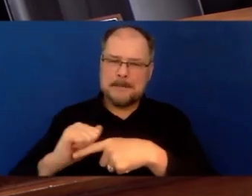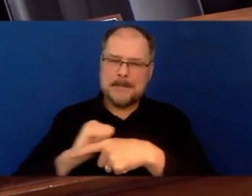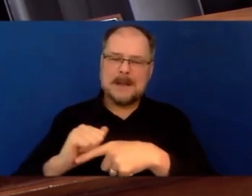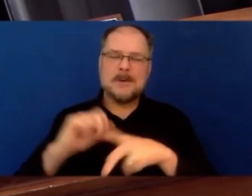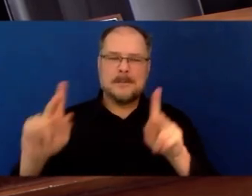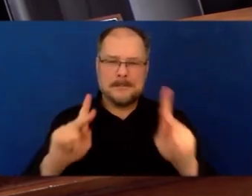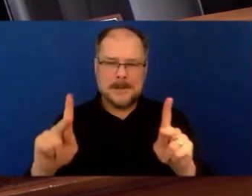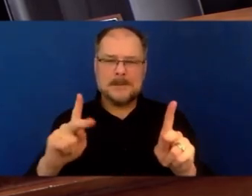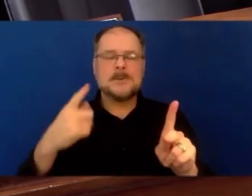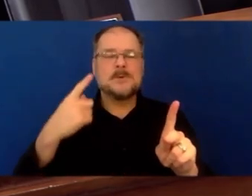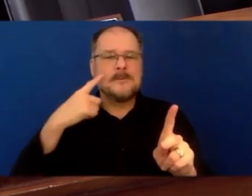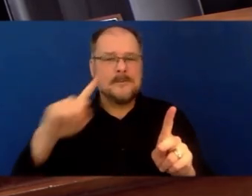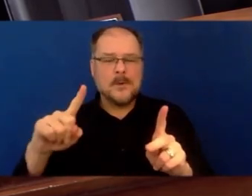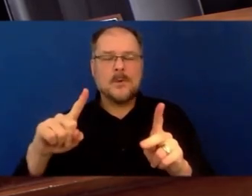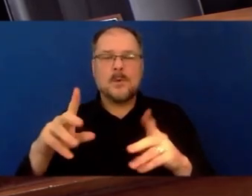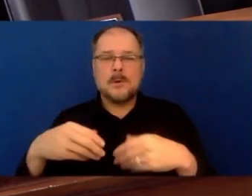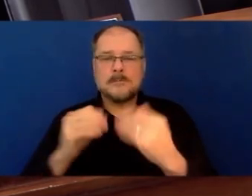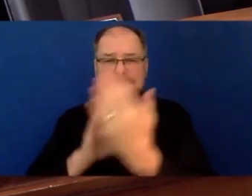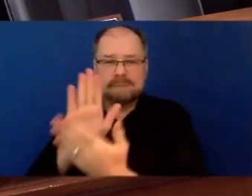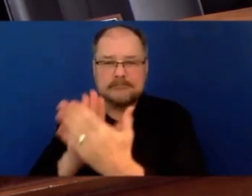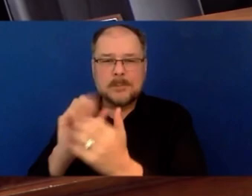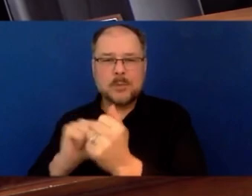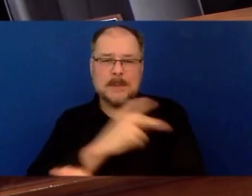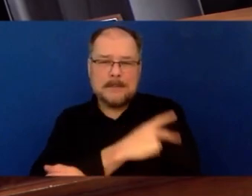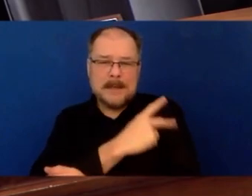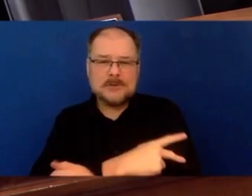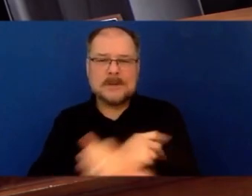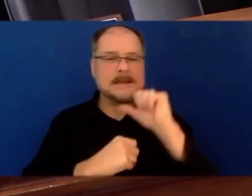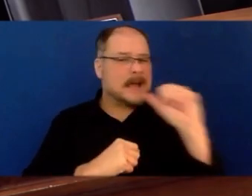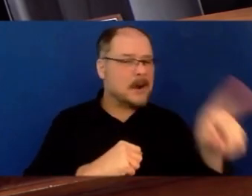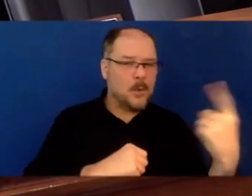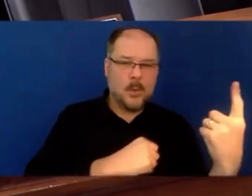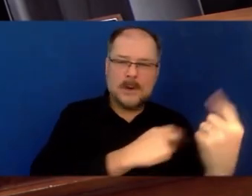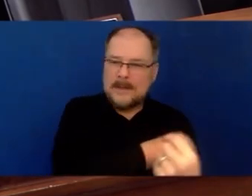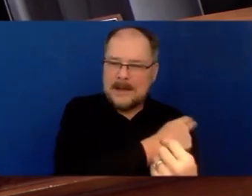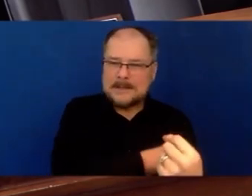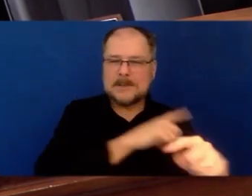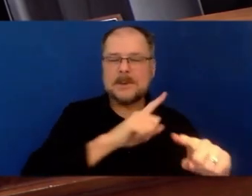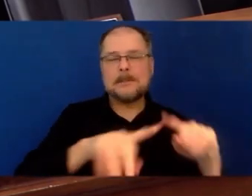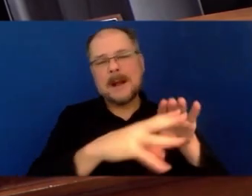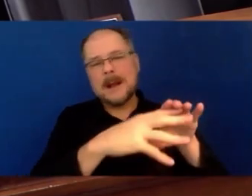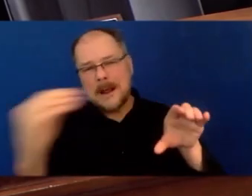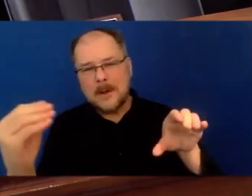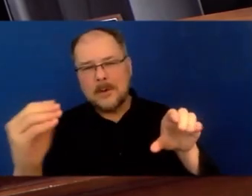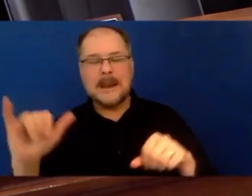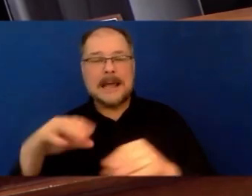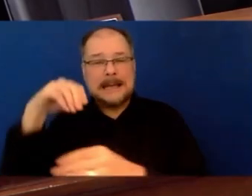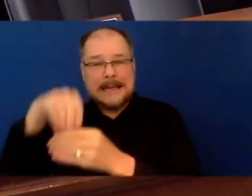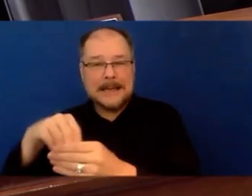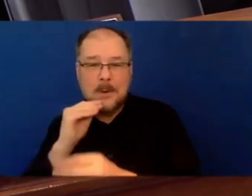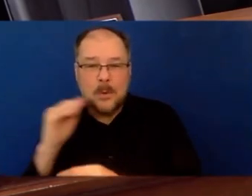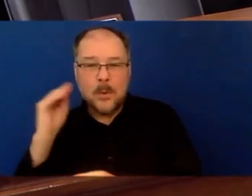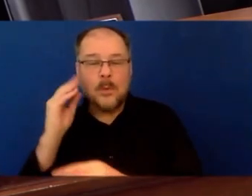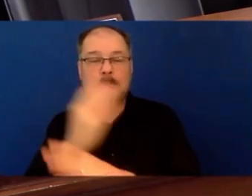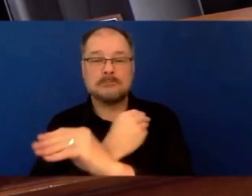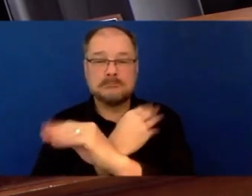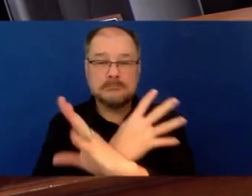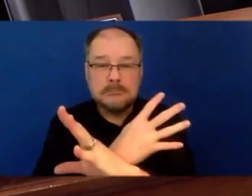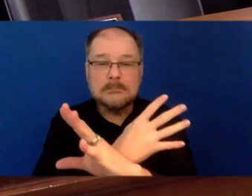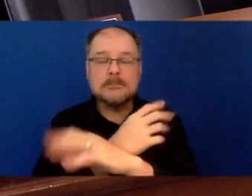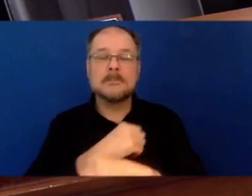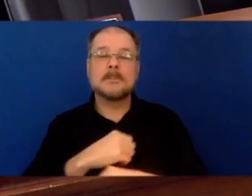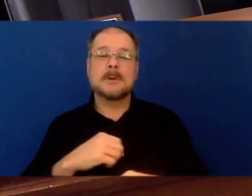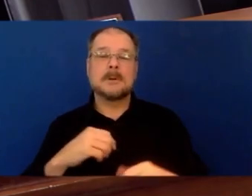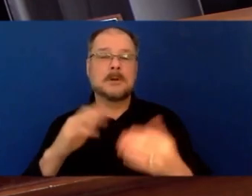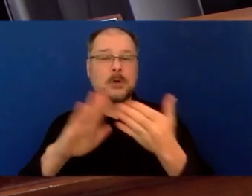outside of a traditional hospital setting? I'm thinking in-home, telehealth, community health centers,